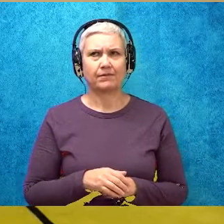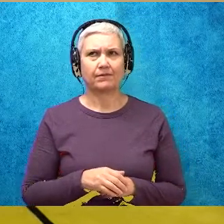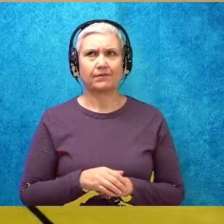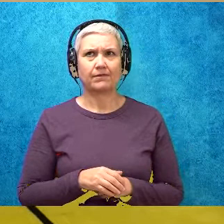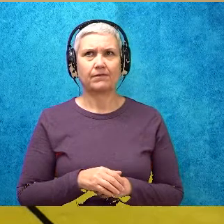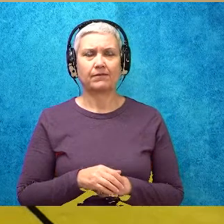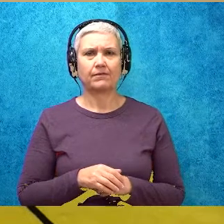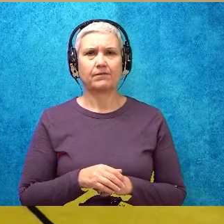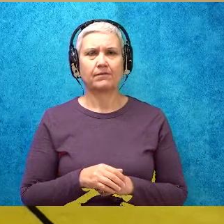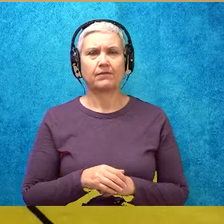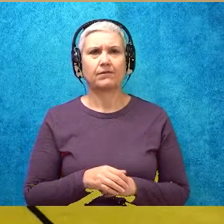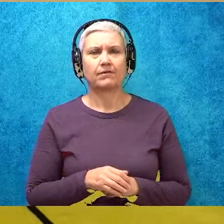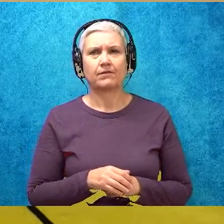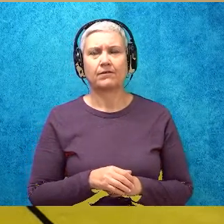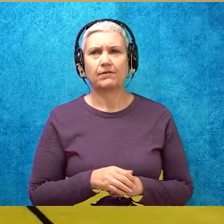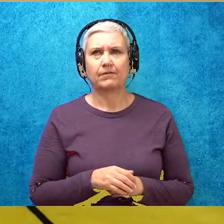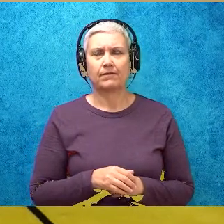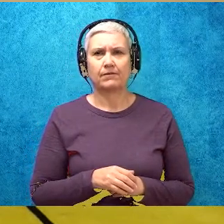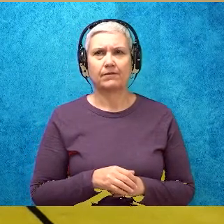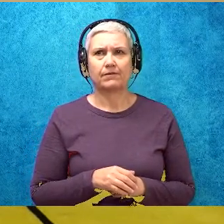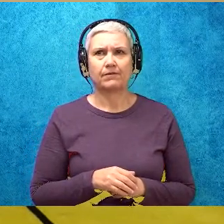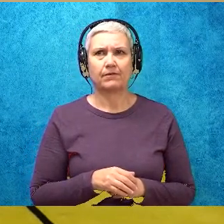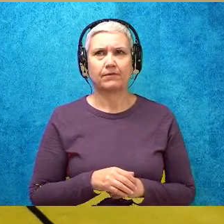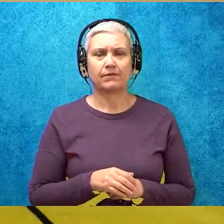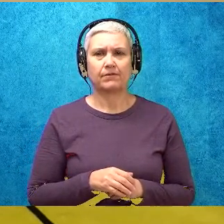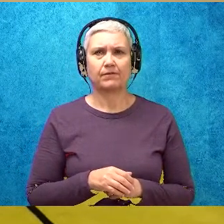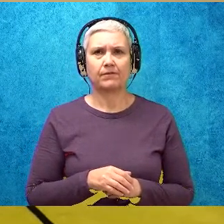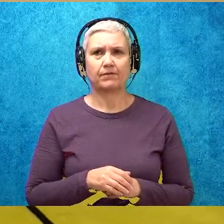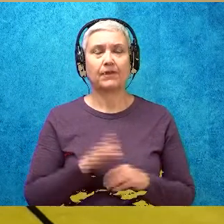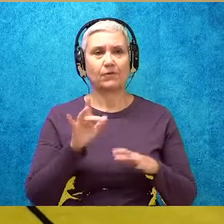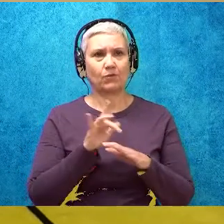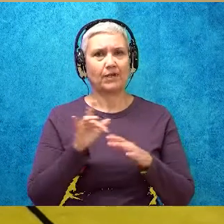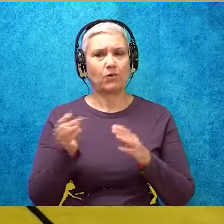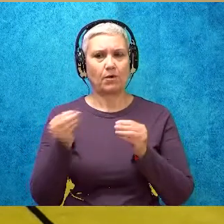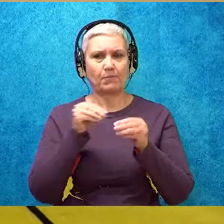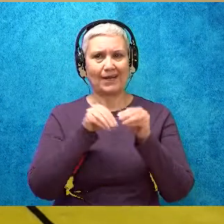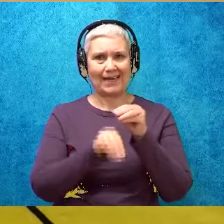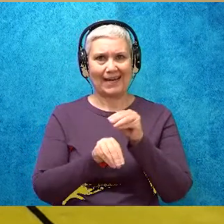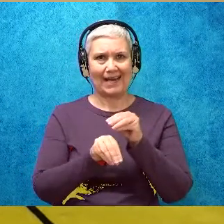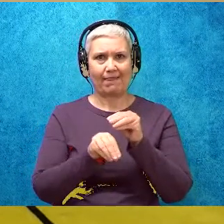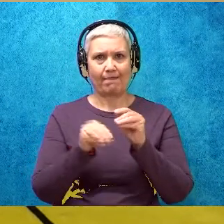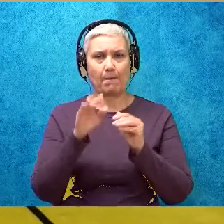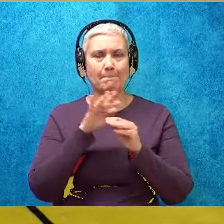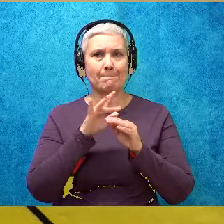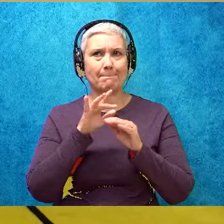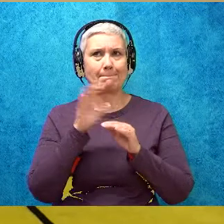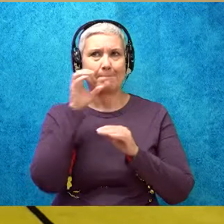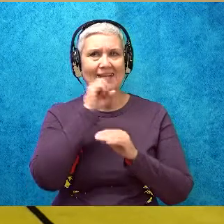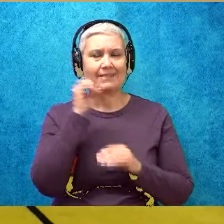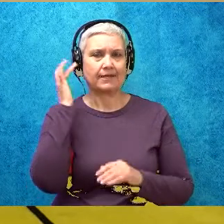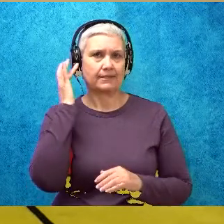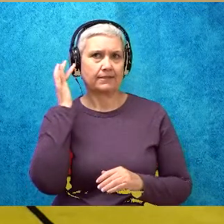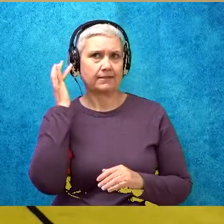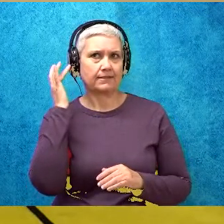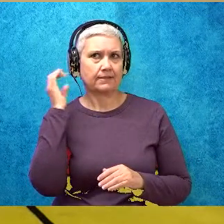Blend it. Fill in the missing sound. Blend it.